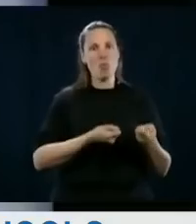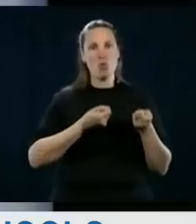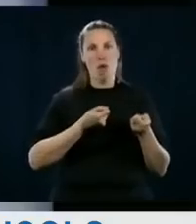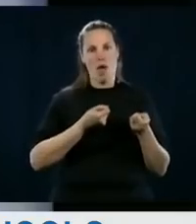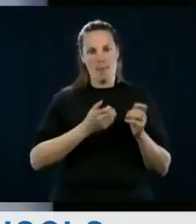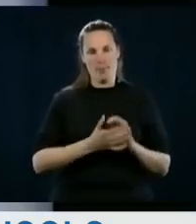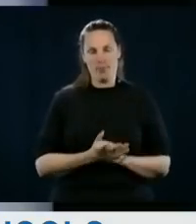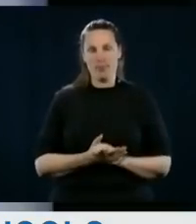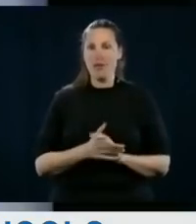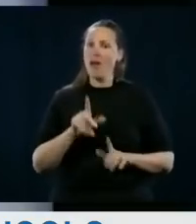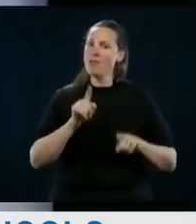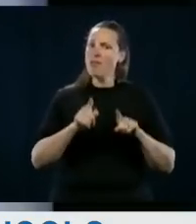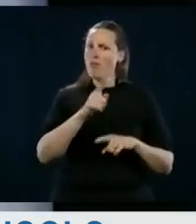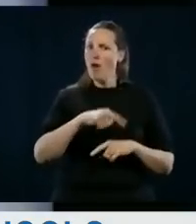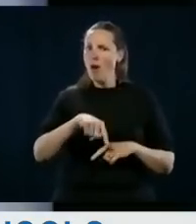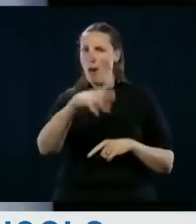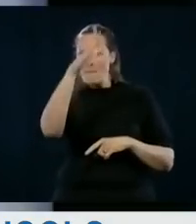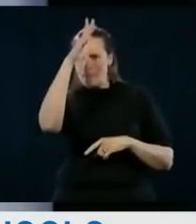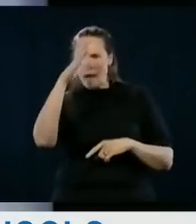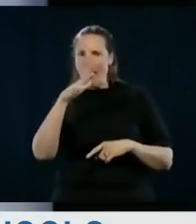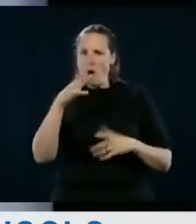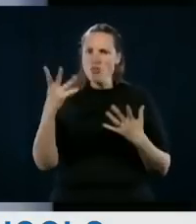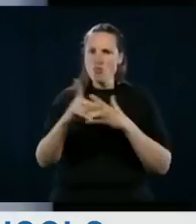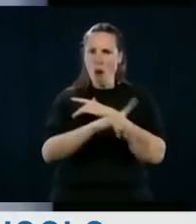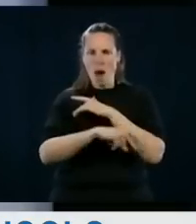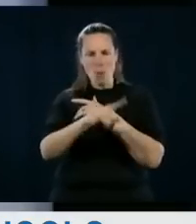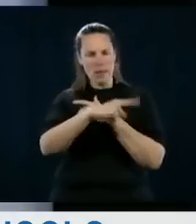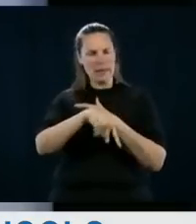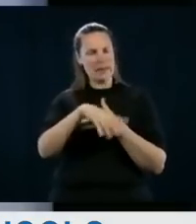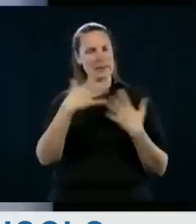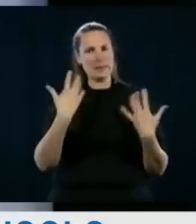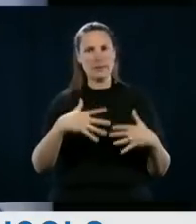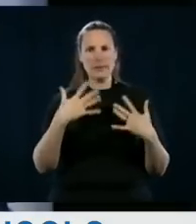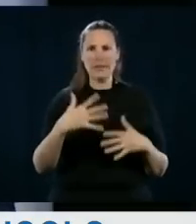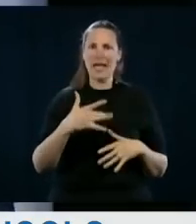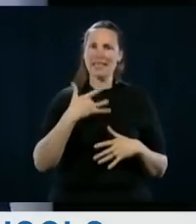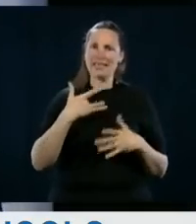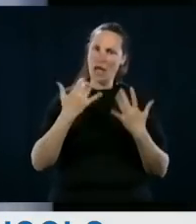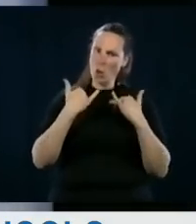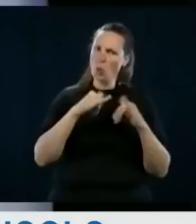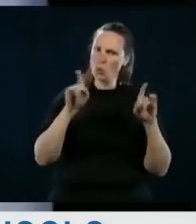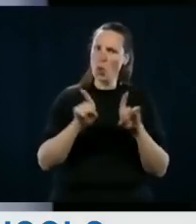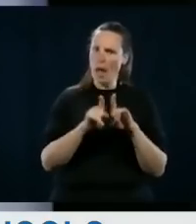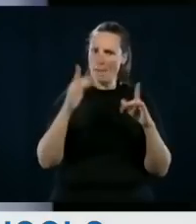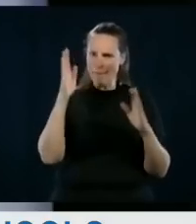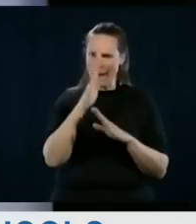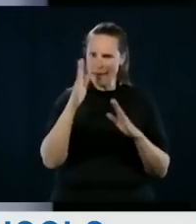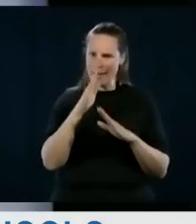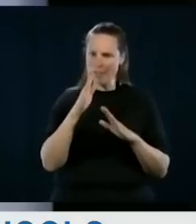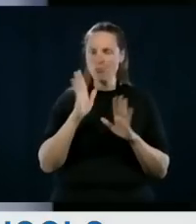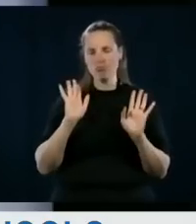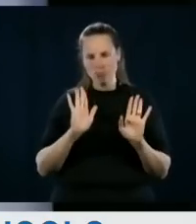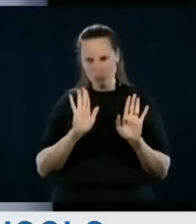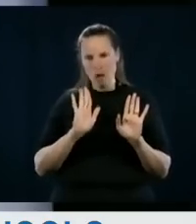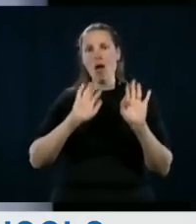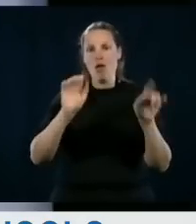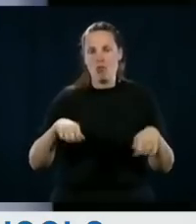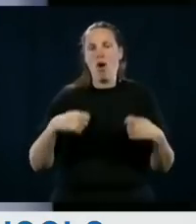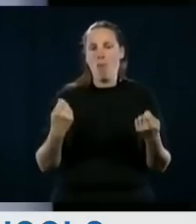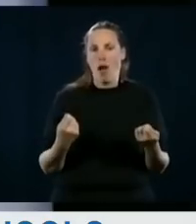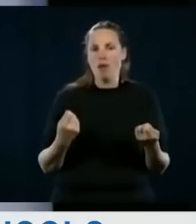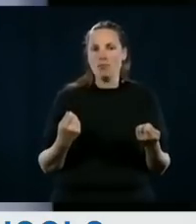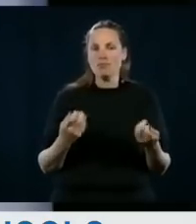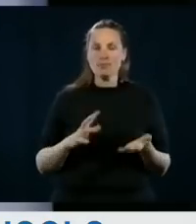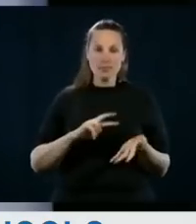if, despite everything, there are parents and members of the staff who still have concerns, it's normal,